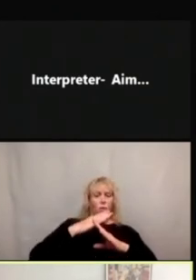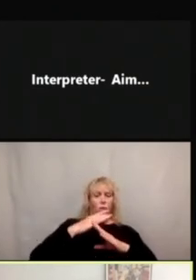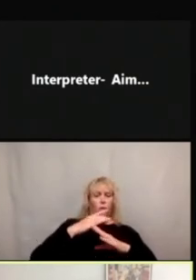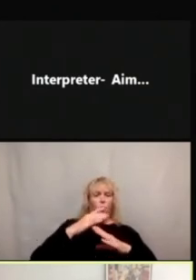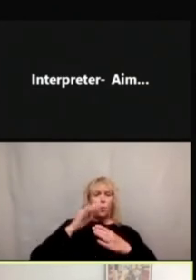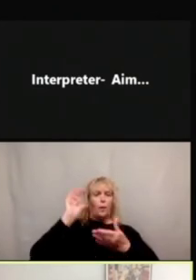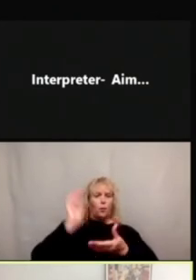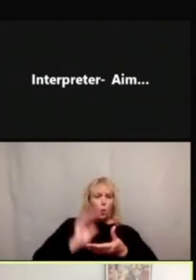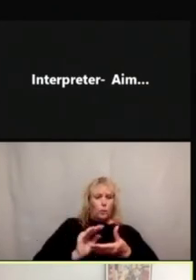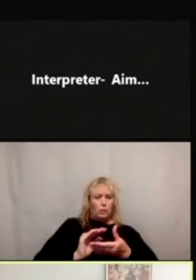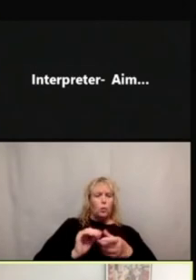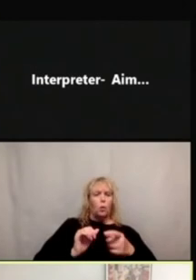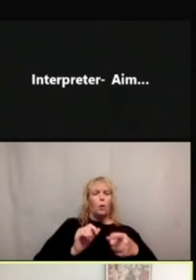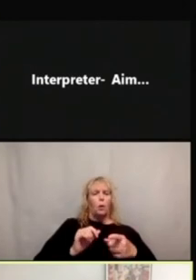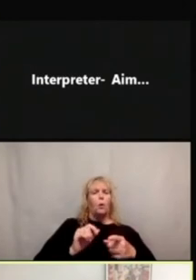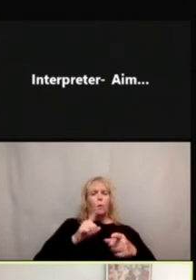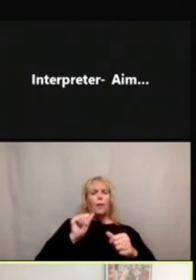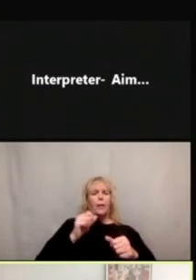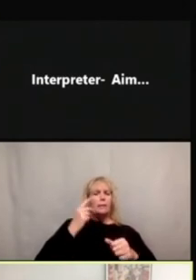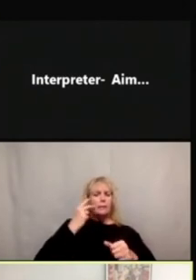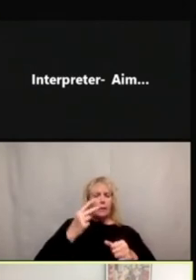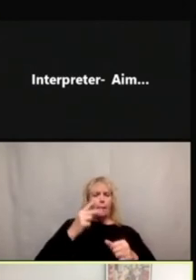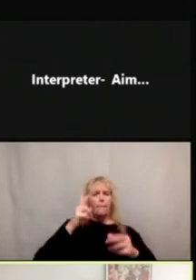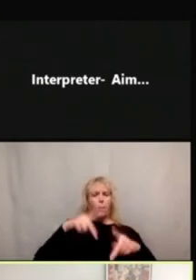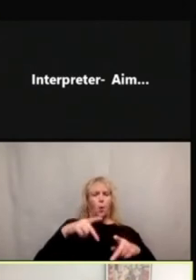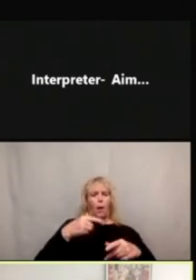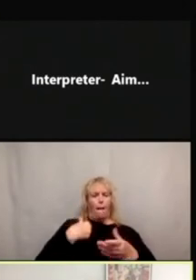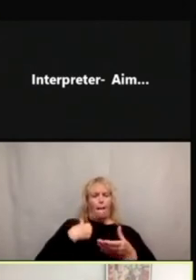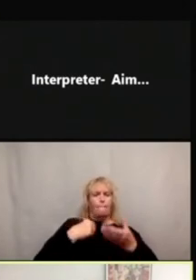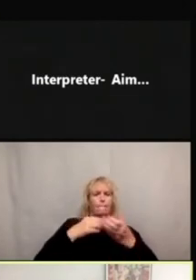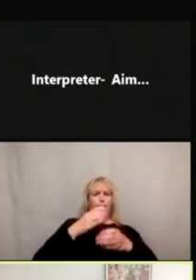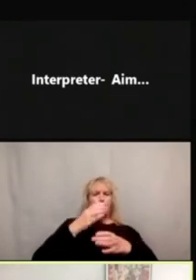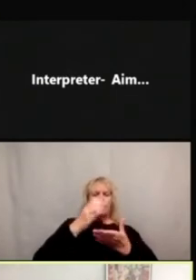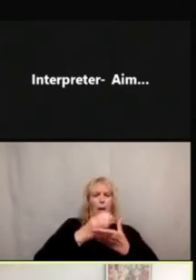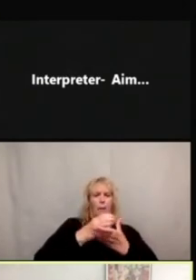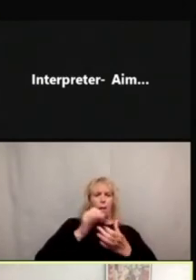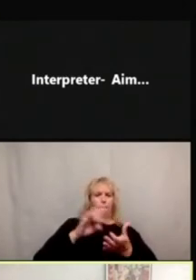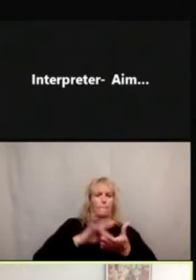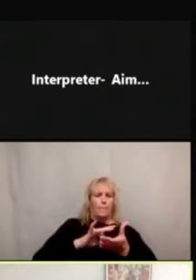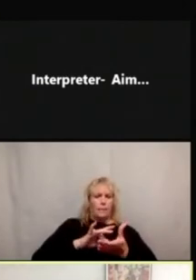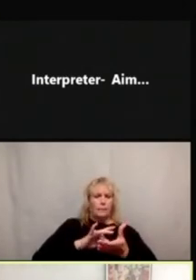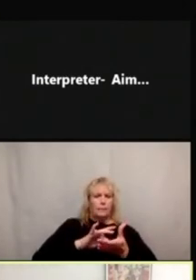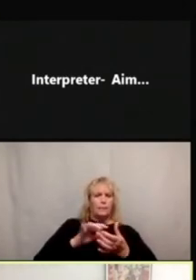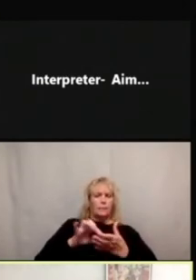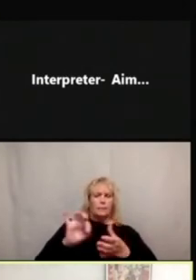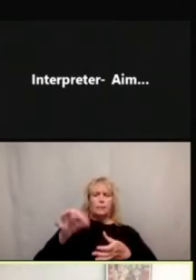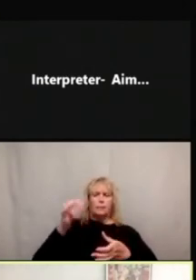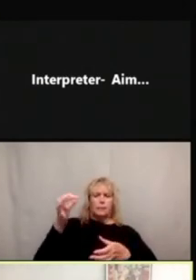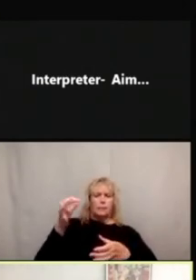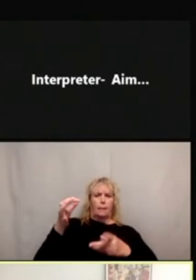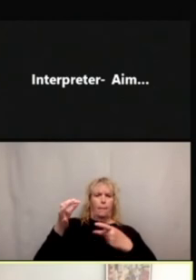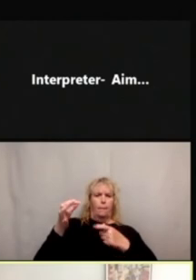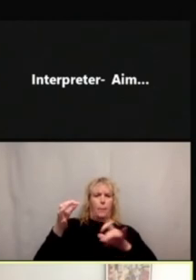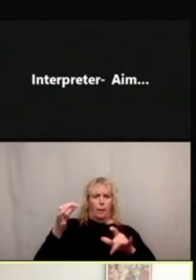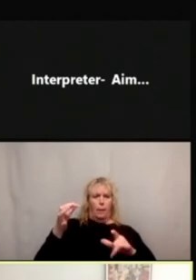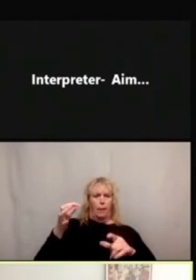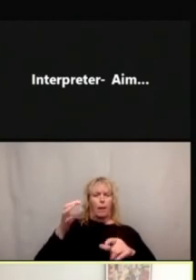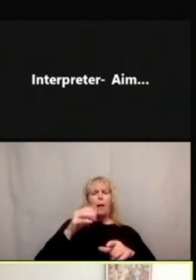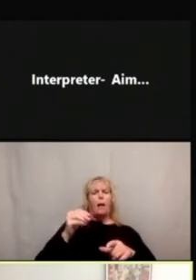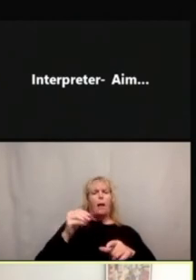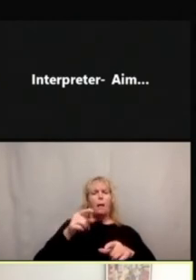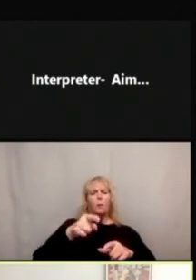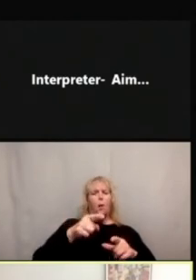so that the person is both holding a bottle of medicine and a pill. And we also added this